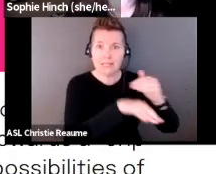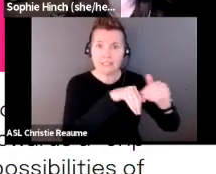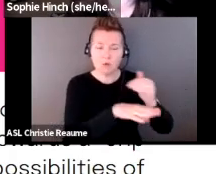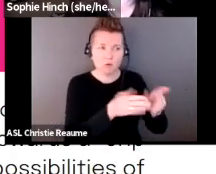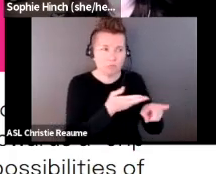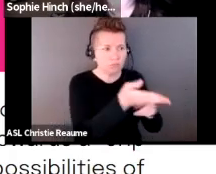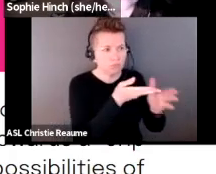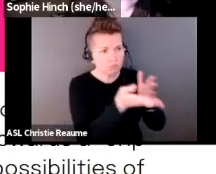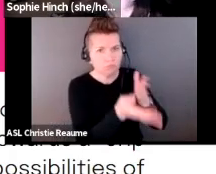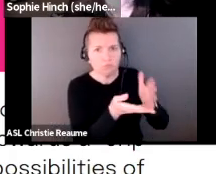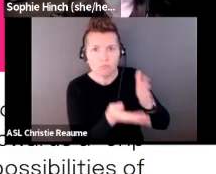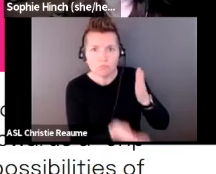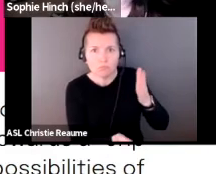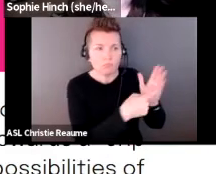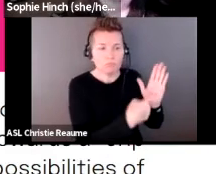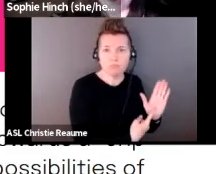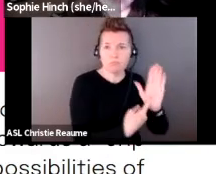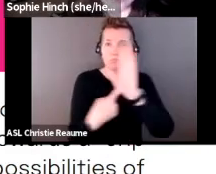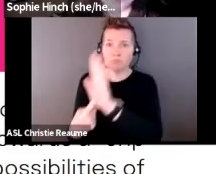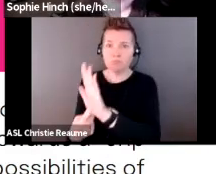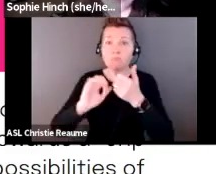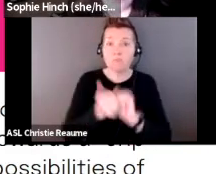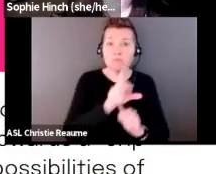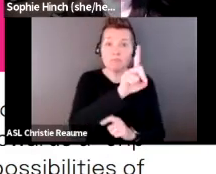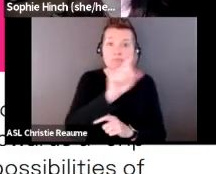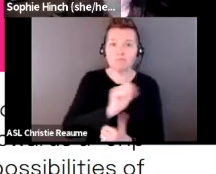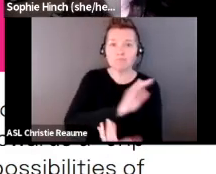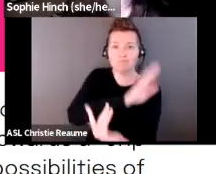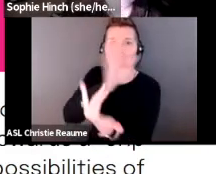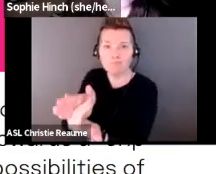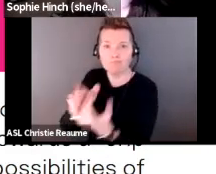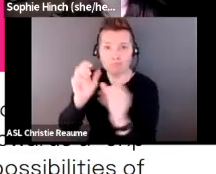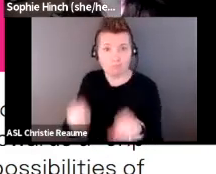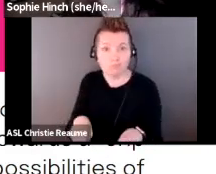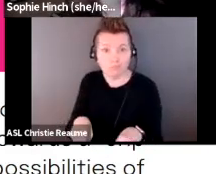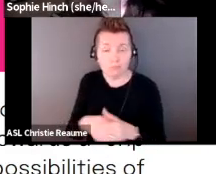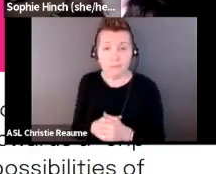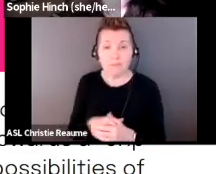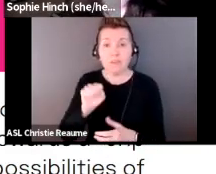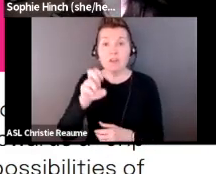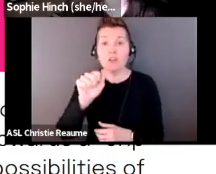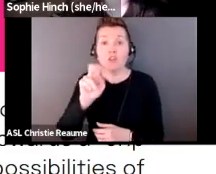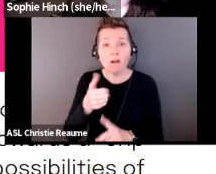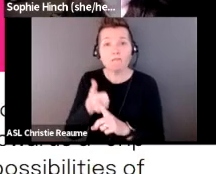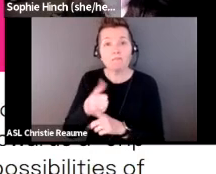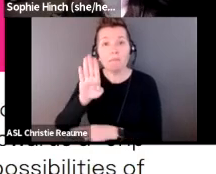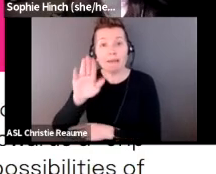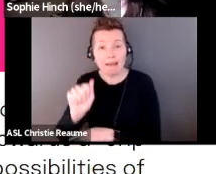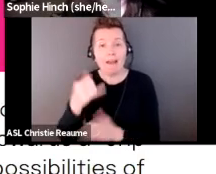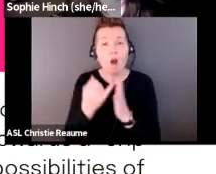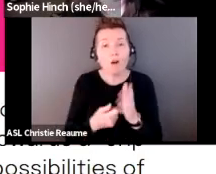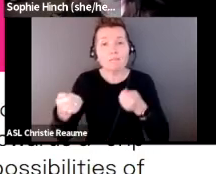ways disability can disrupt. Sean holds a BA in Arts Management and Studio